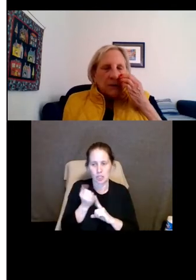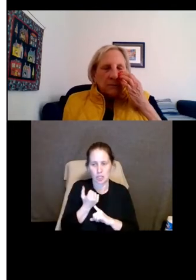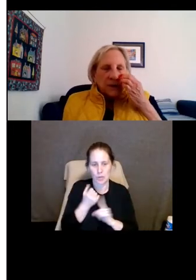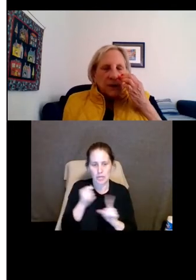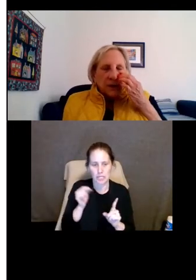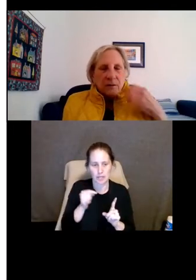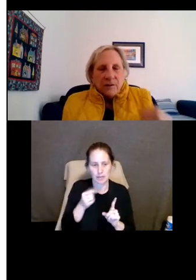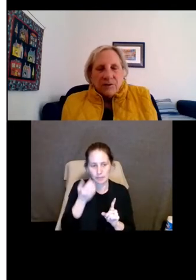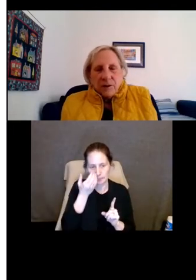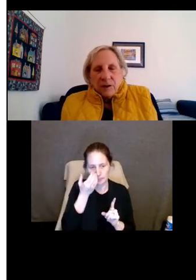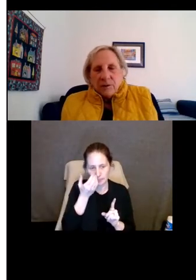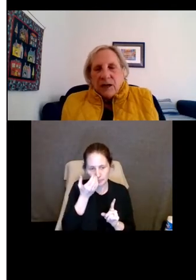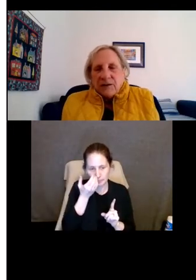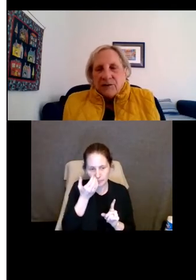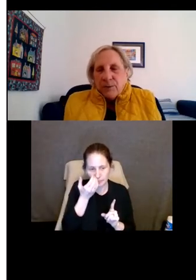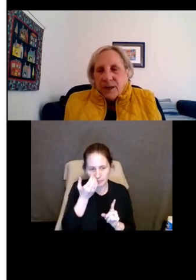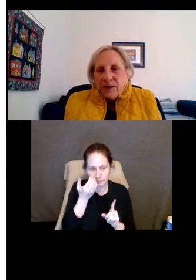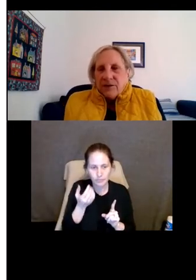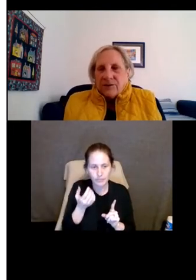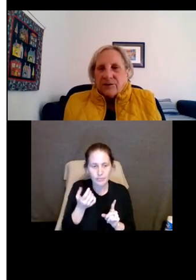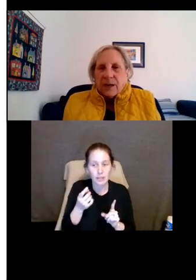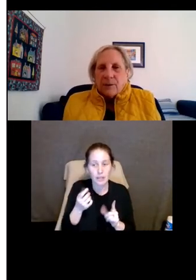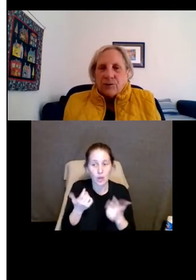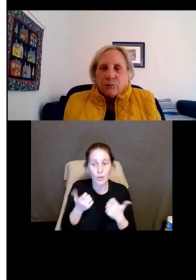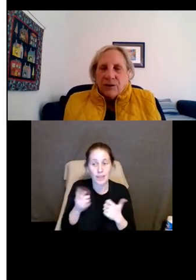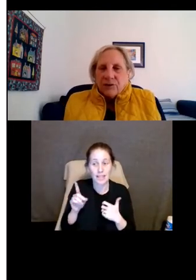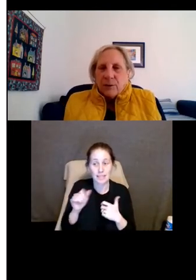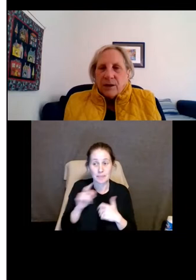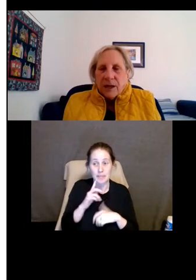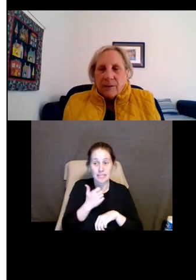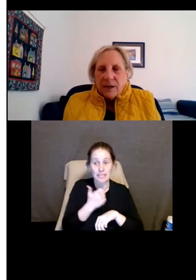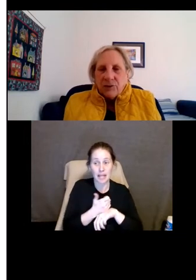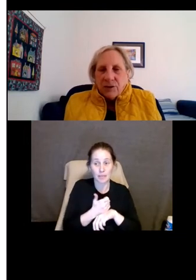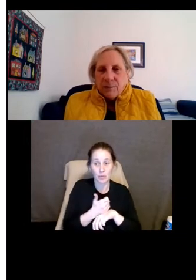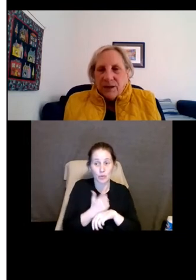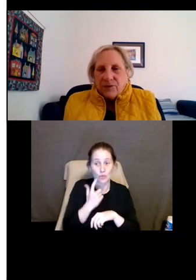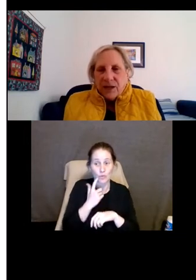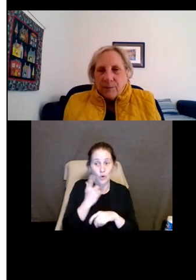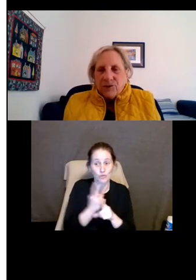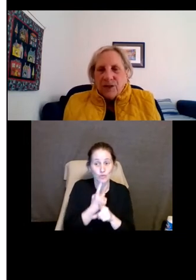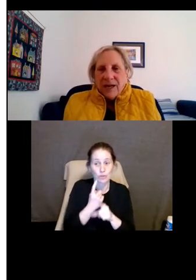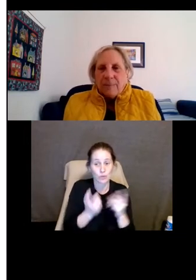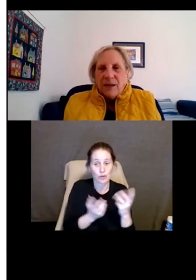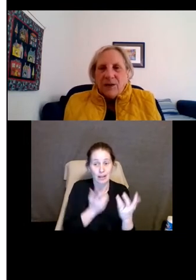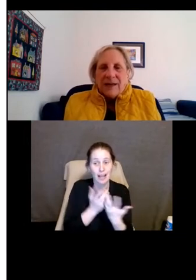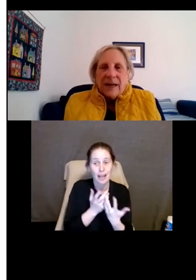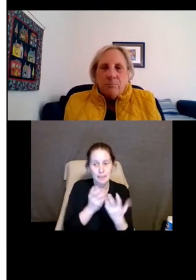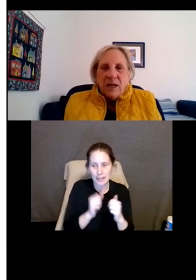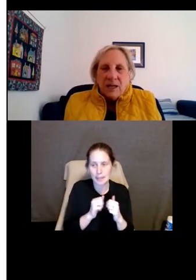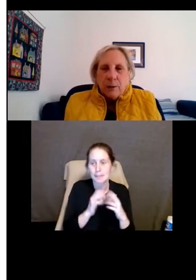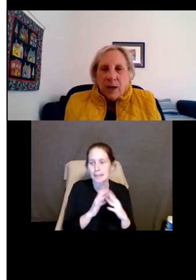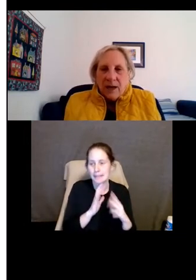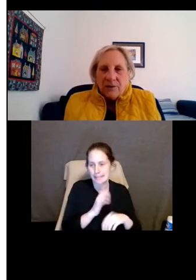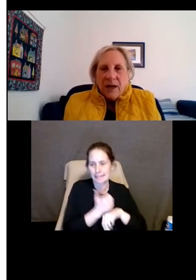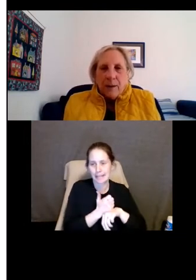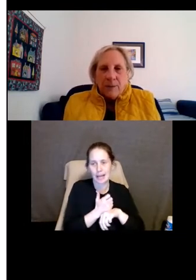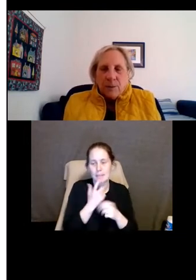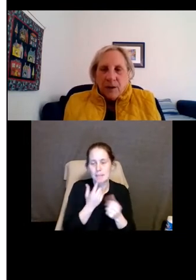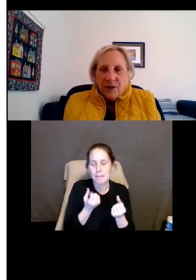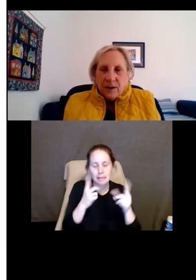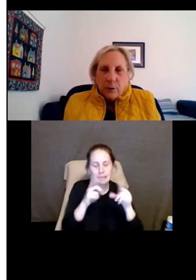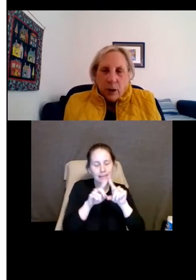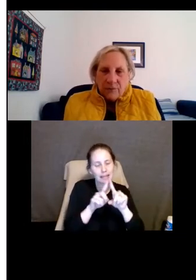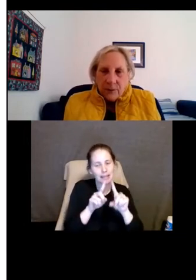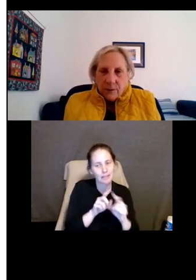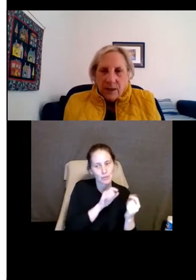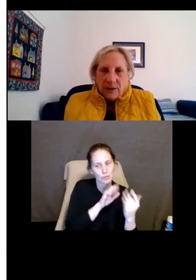disability is established or reasonable accommodation can be established can be done in many ways and